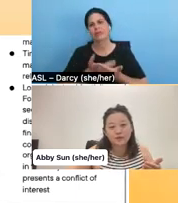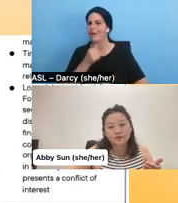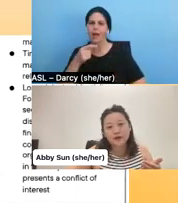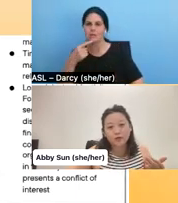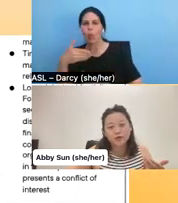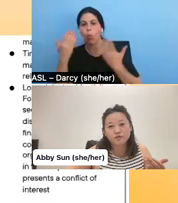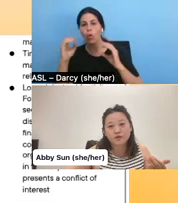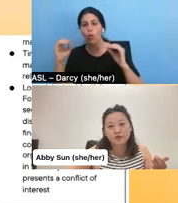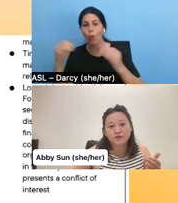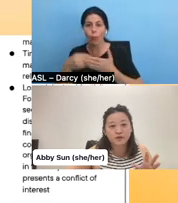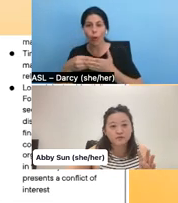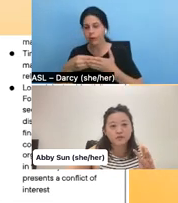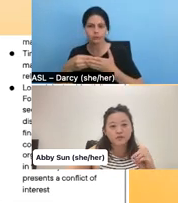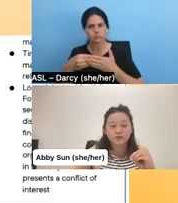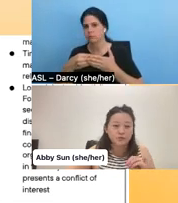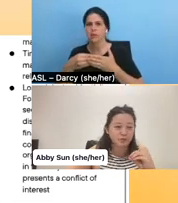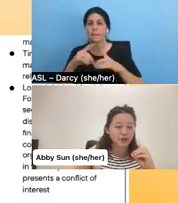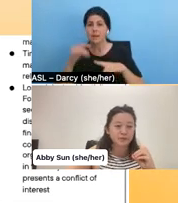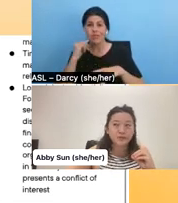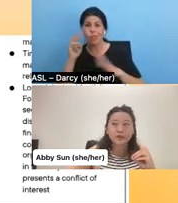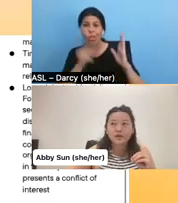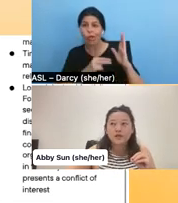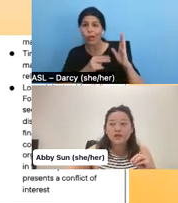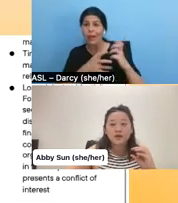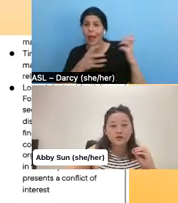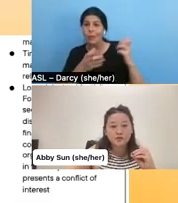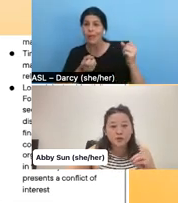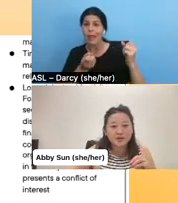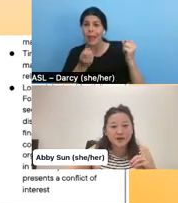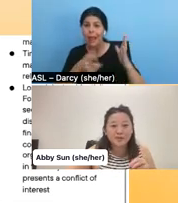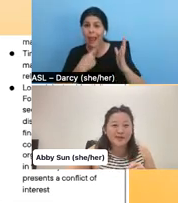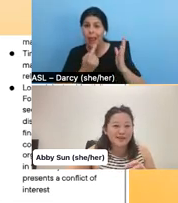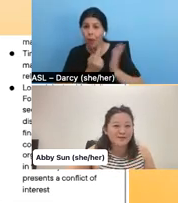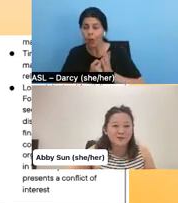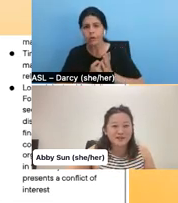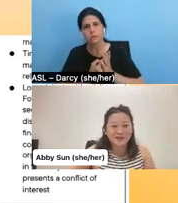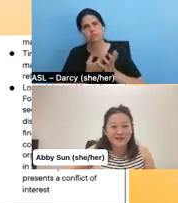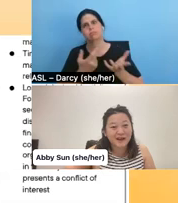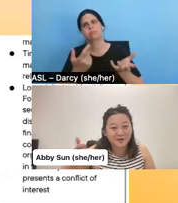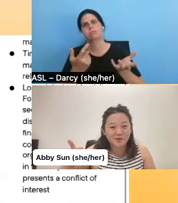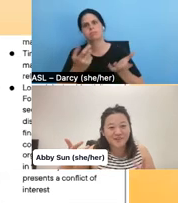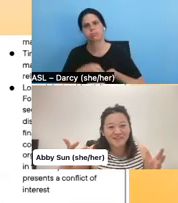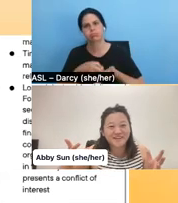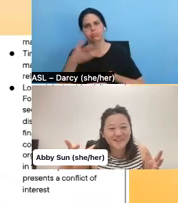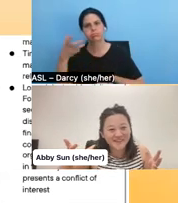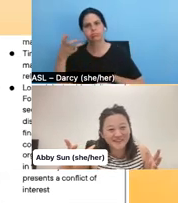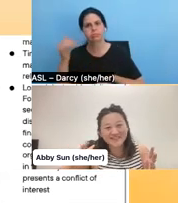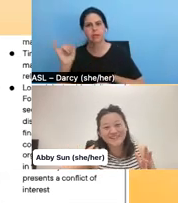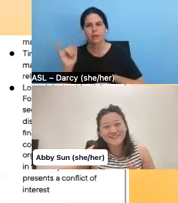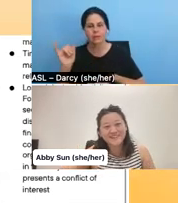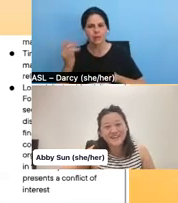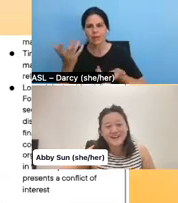account for the amount of hours spent on the films, it would be an extraordinary, I mean, it would be like an iPhone video,